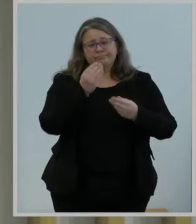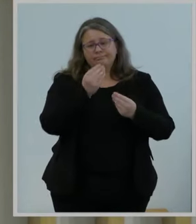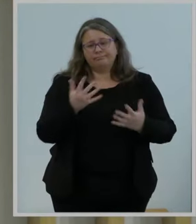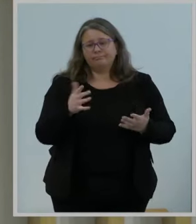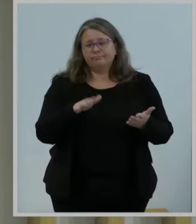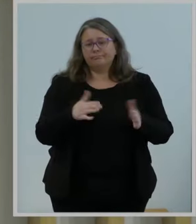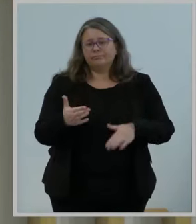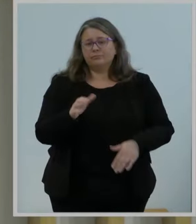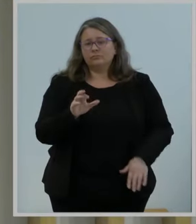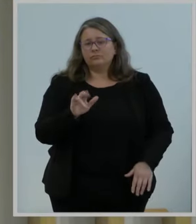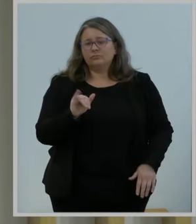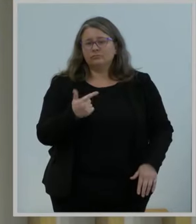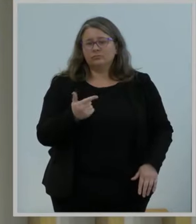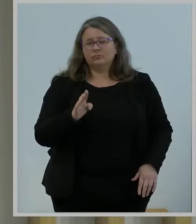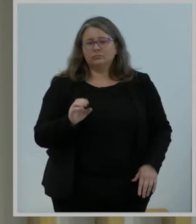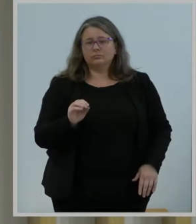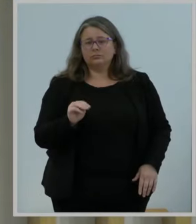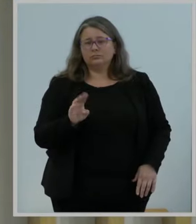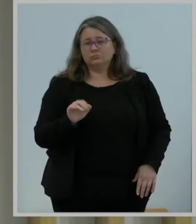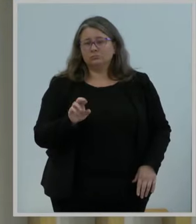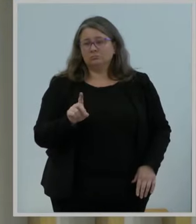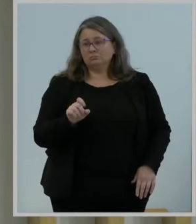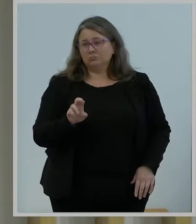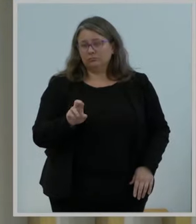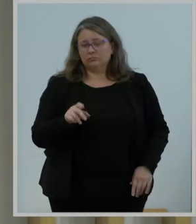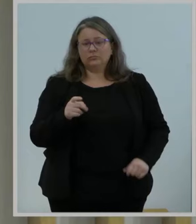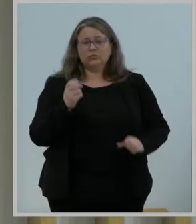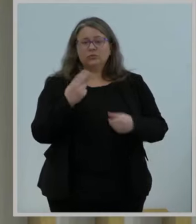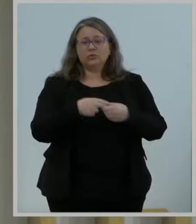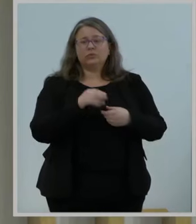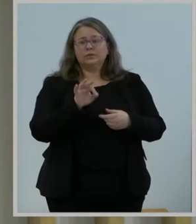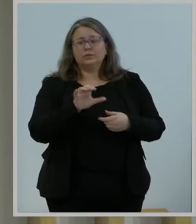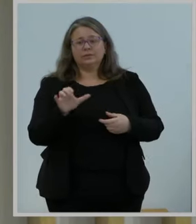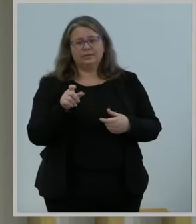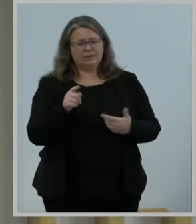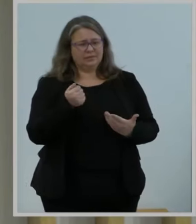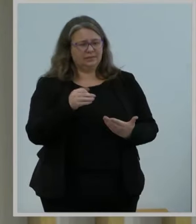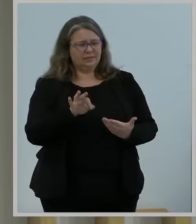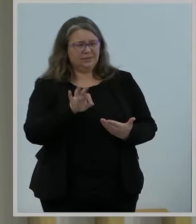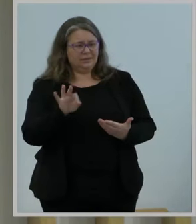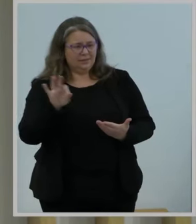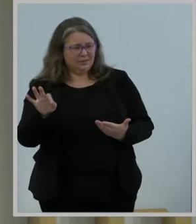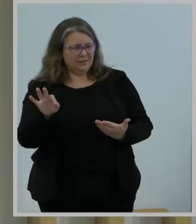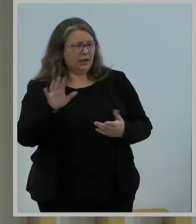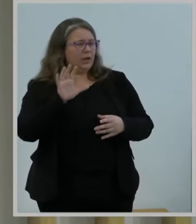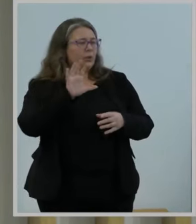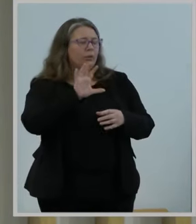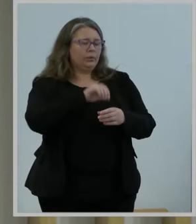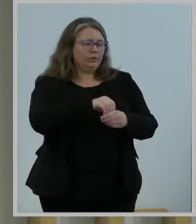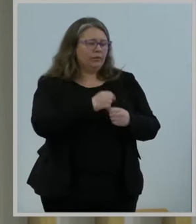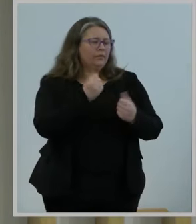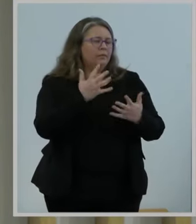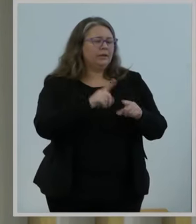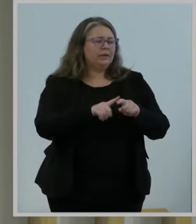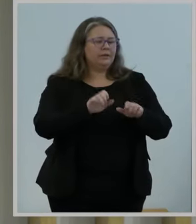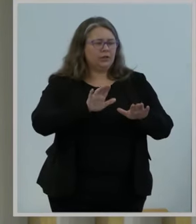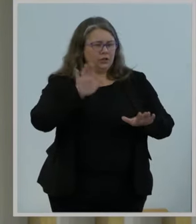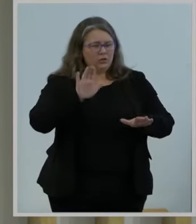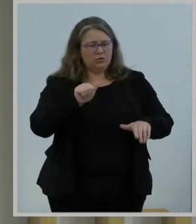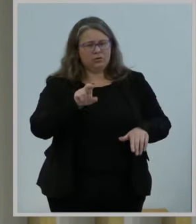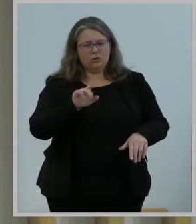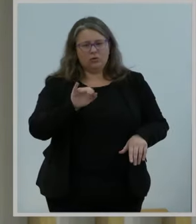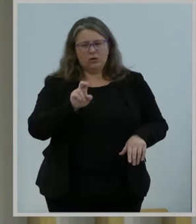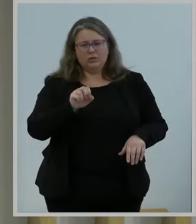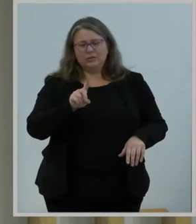1999, and he worked on a whole bunch of iterations of the auctions division within the Wireless Telecommunications Bureau and Office of